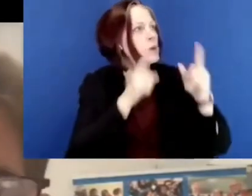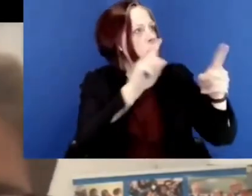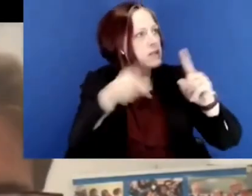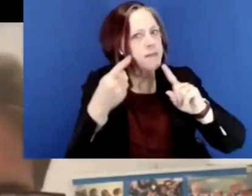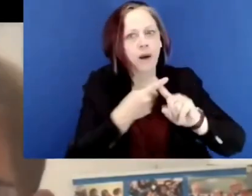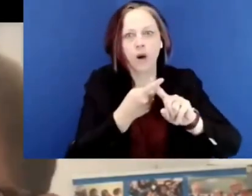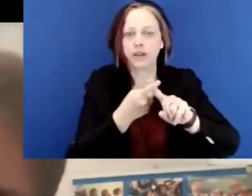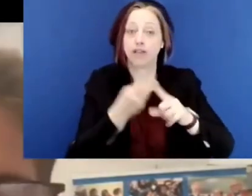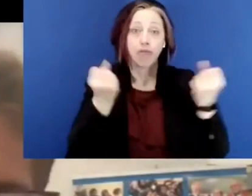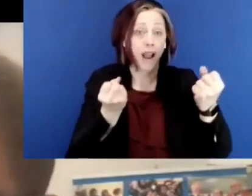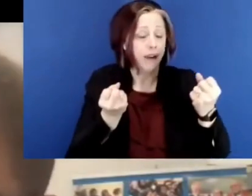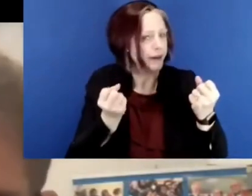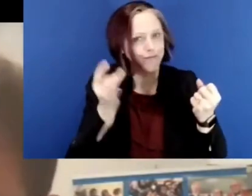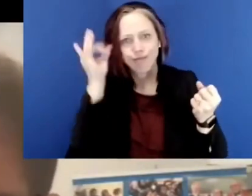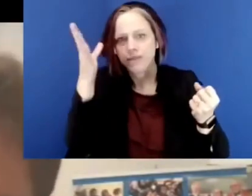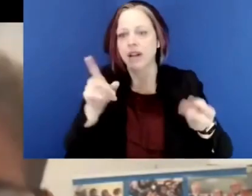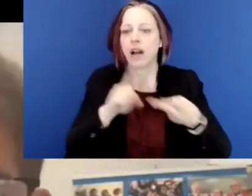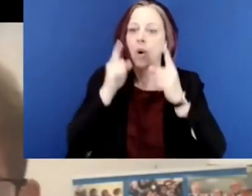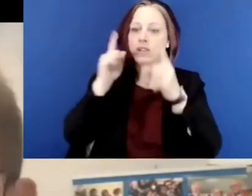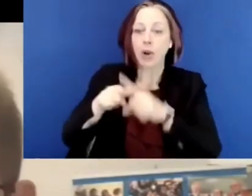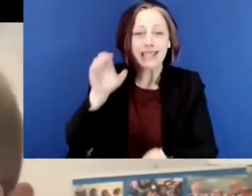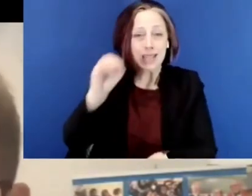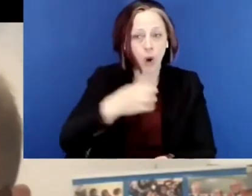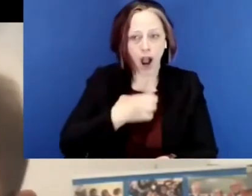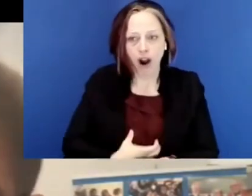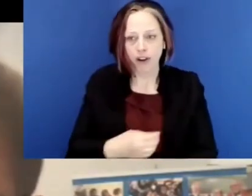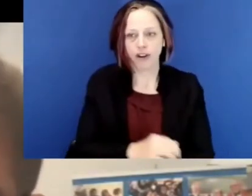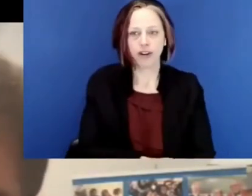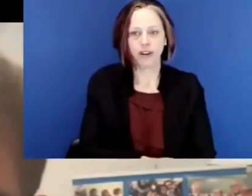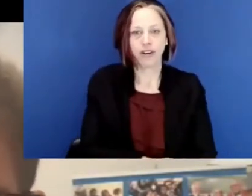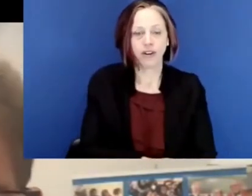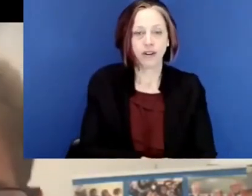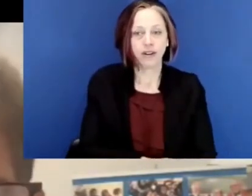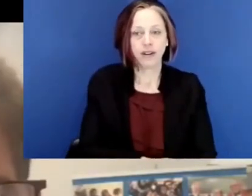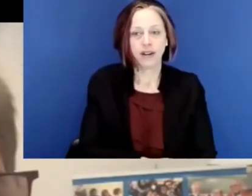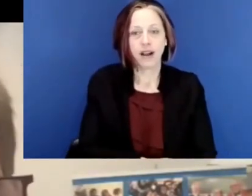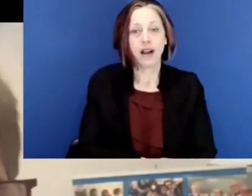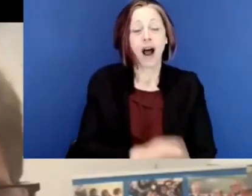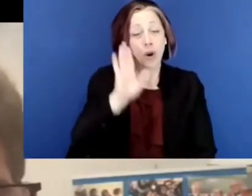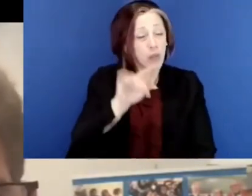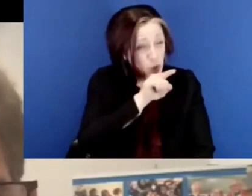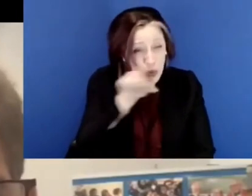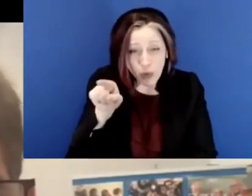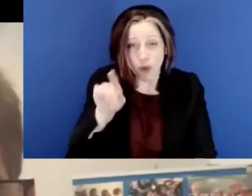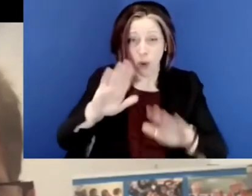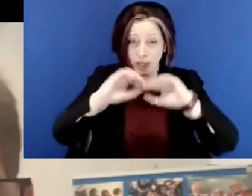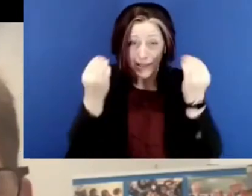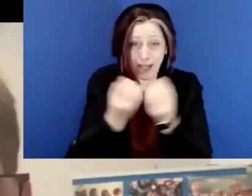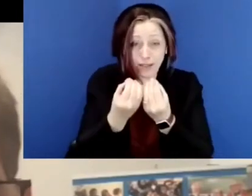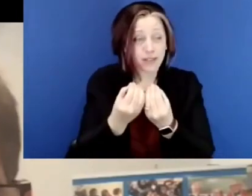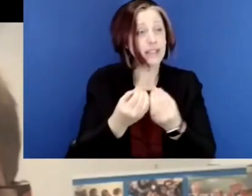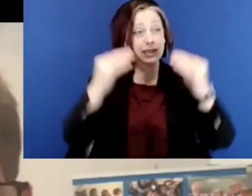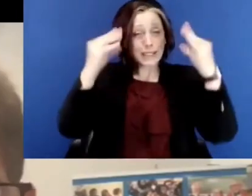reach. We have goals on, uh, deadly driving. We have goals on zero hunger. I know that, uh,